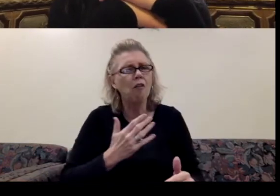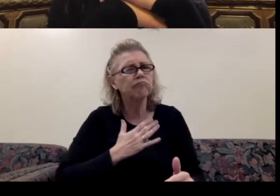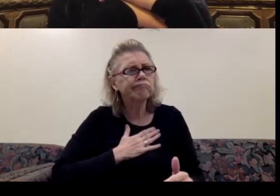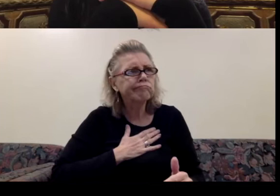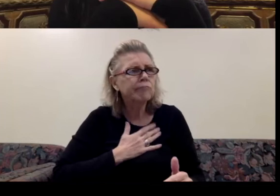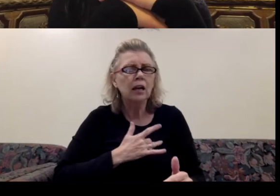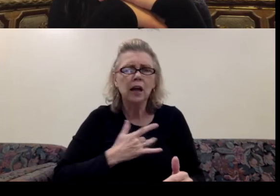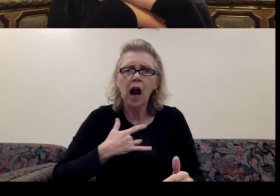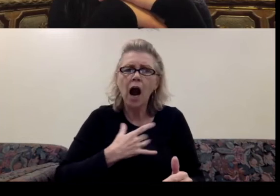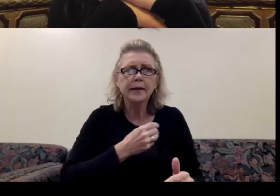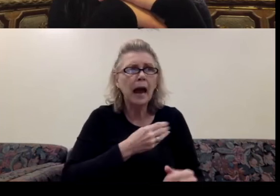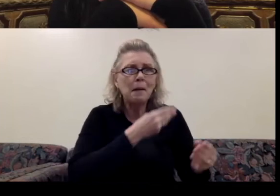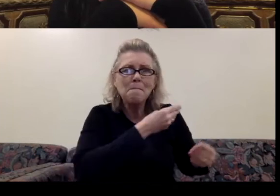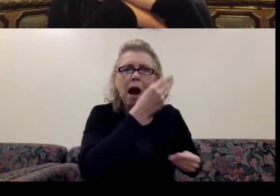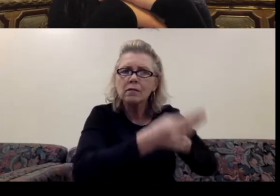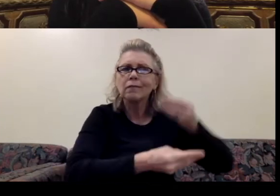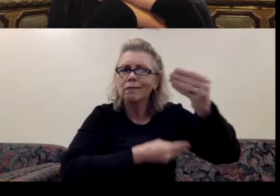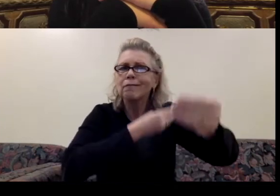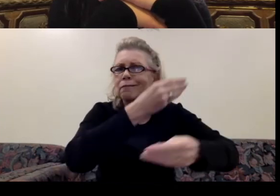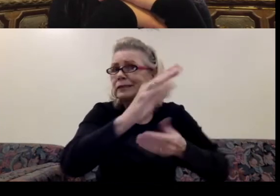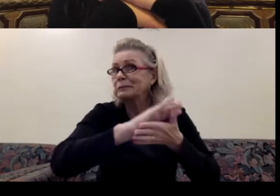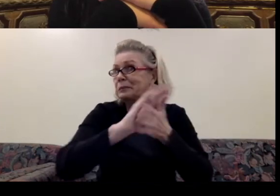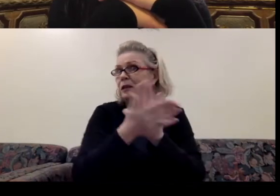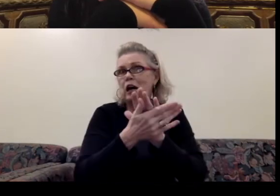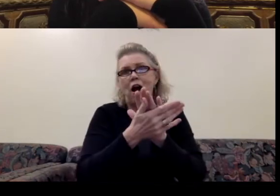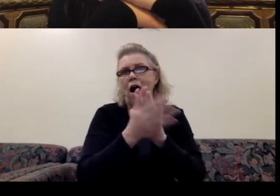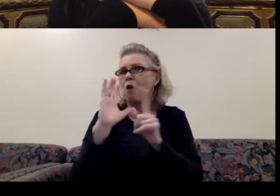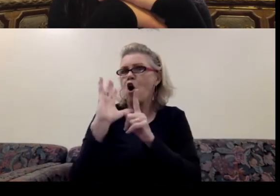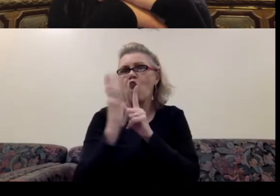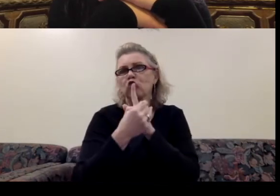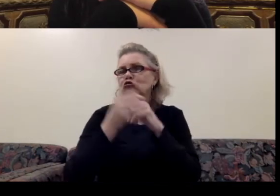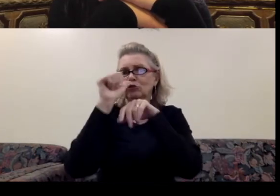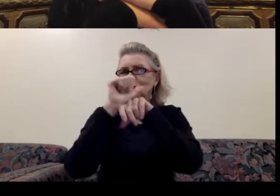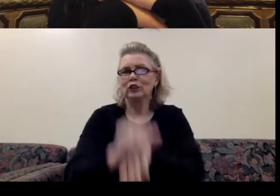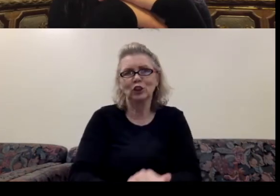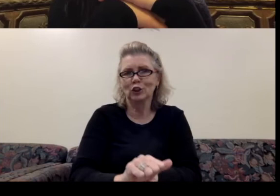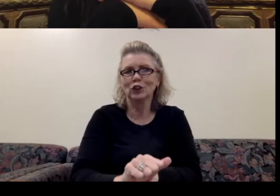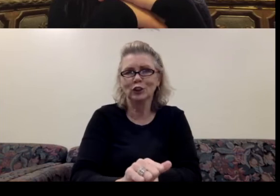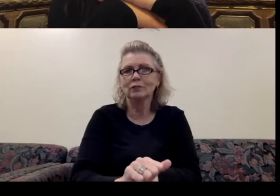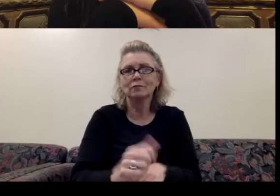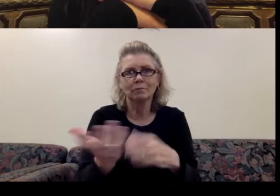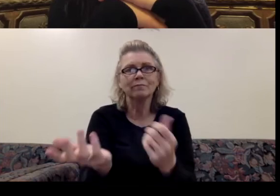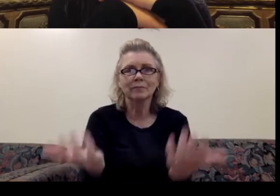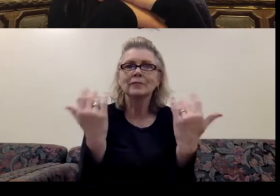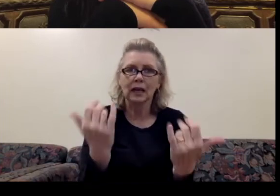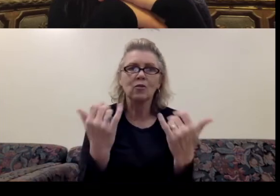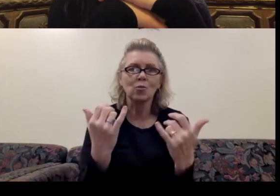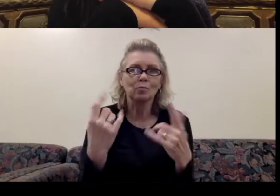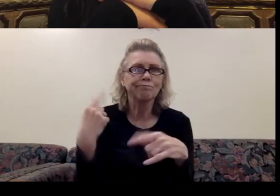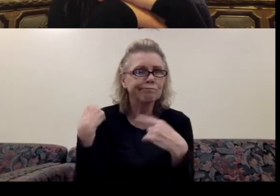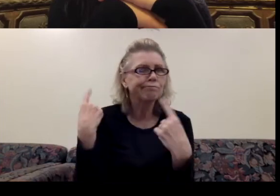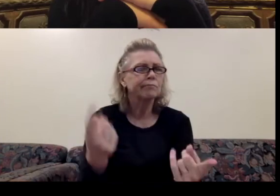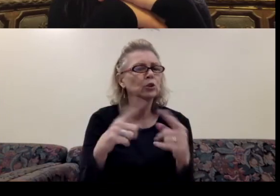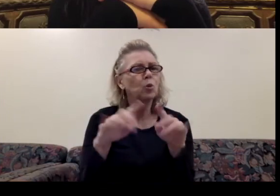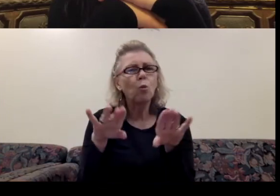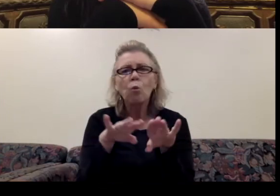has become a cultural tradition of opening up, opening up what